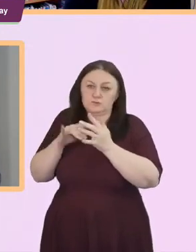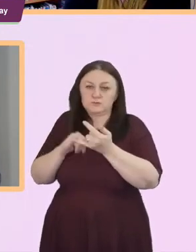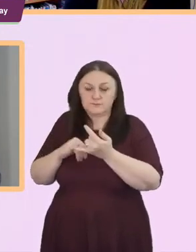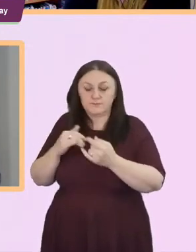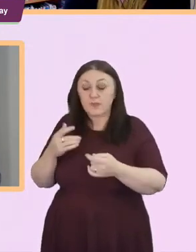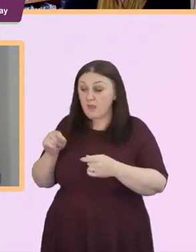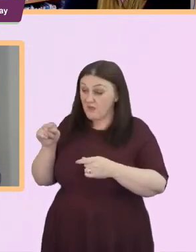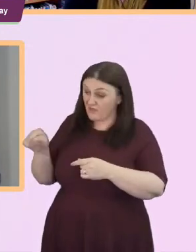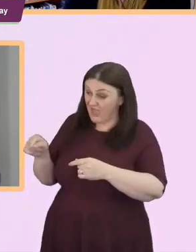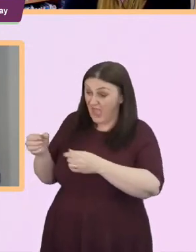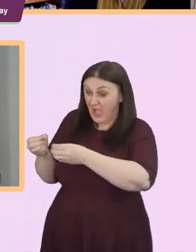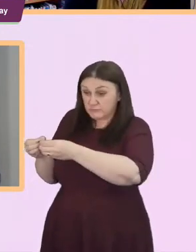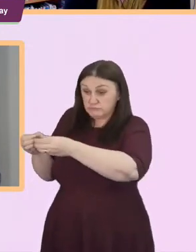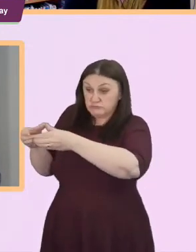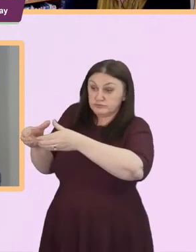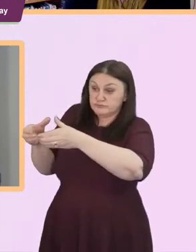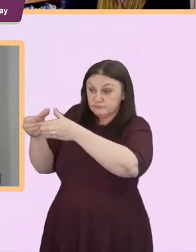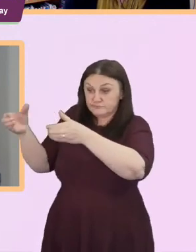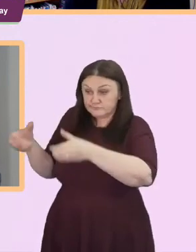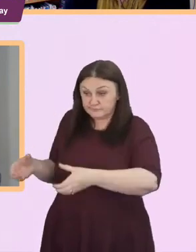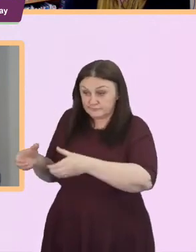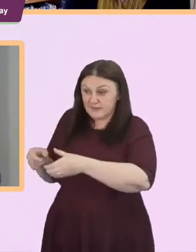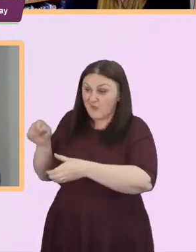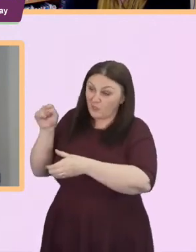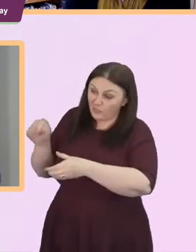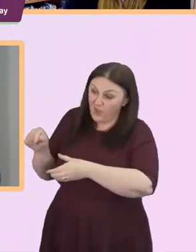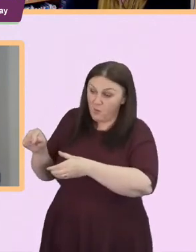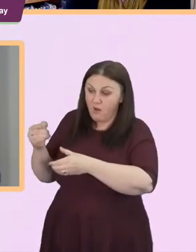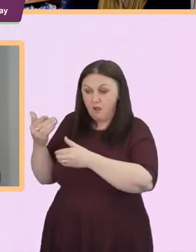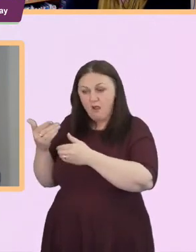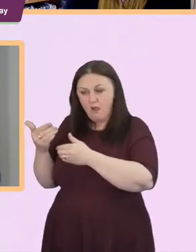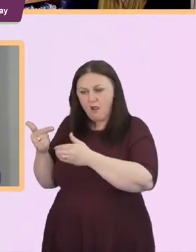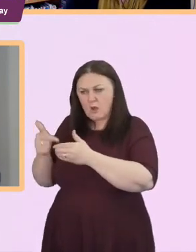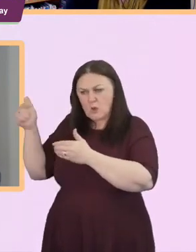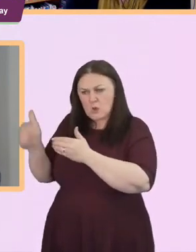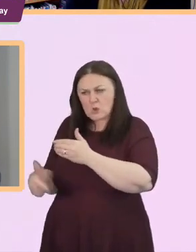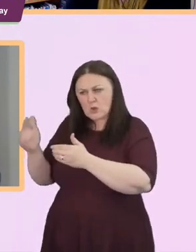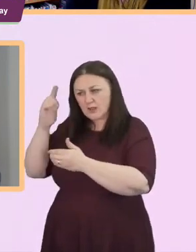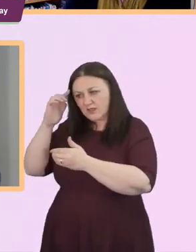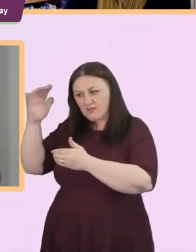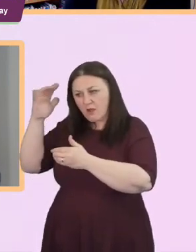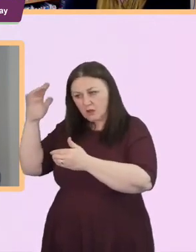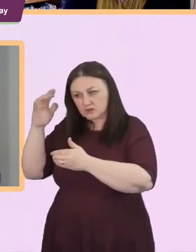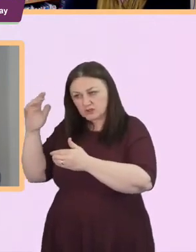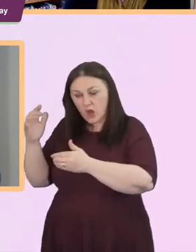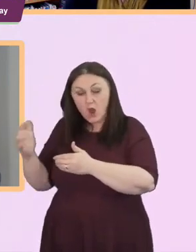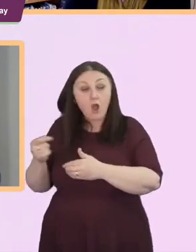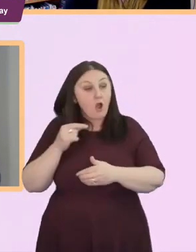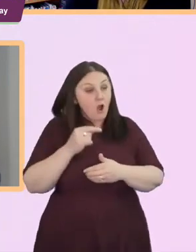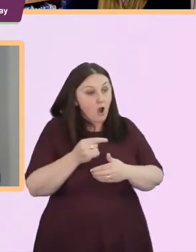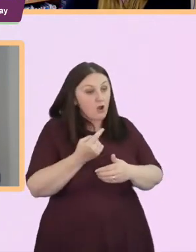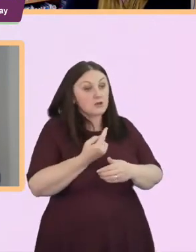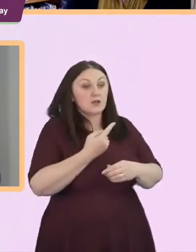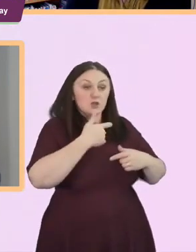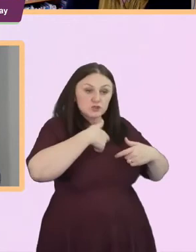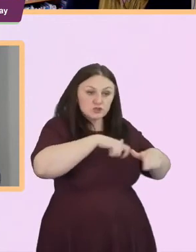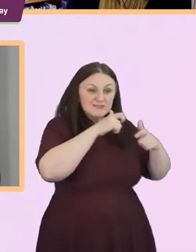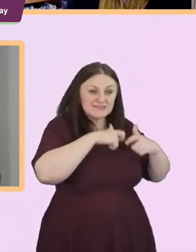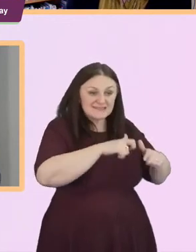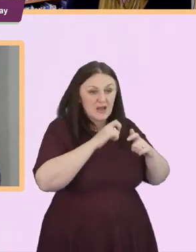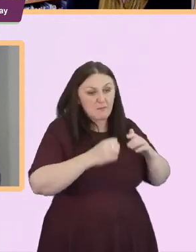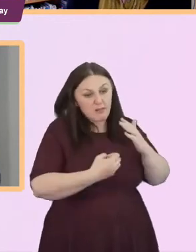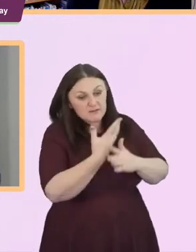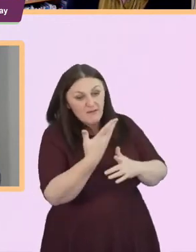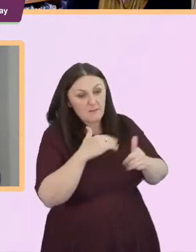much thicker tome which is a theological reflection on each of the sustainable development goals